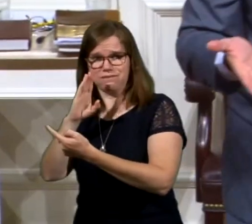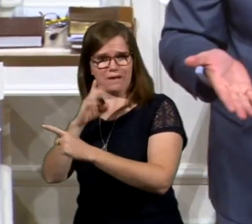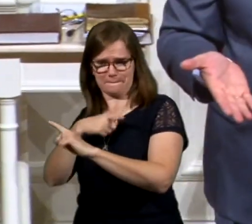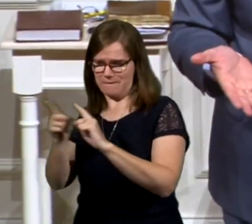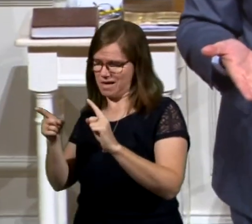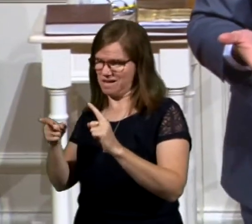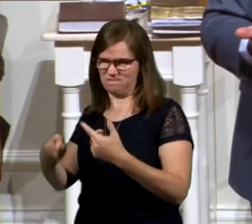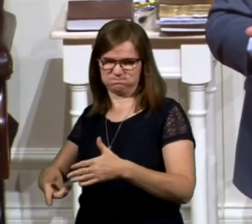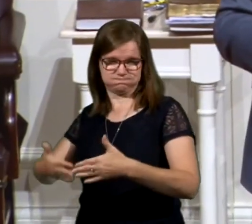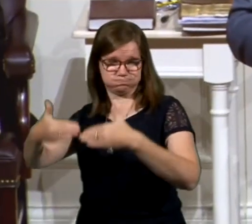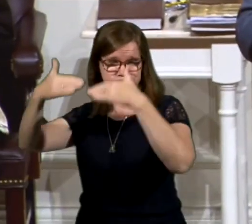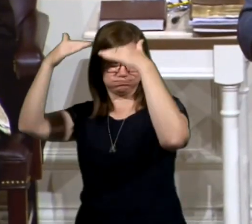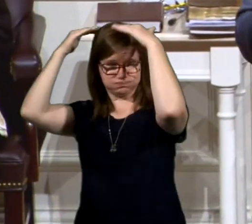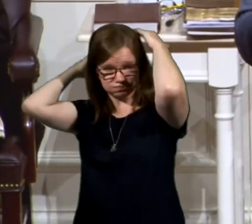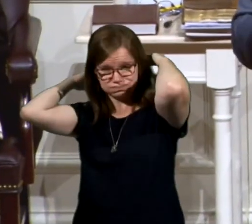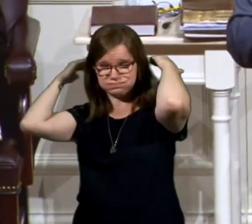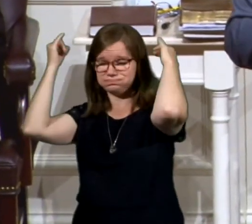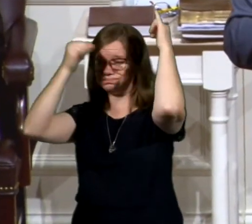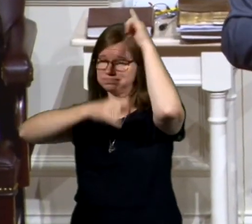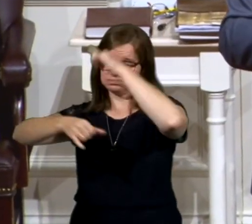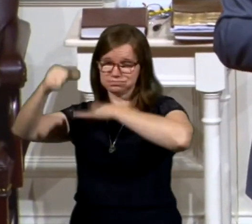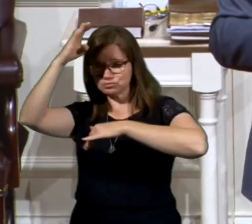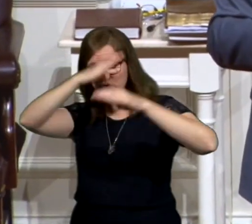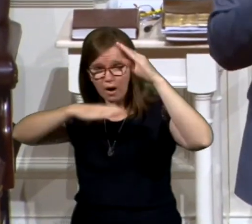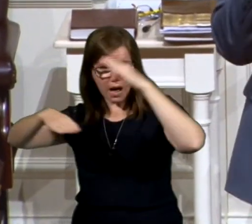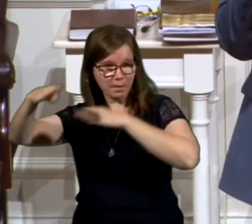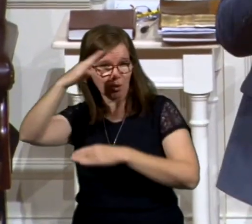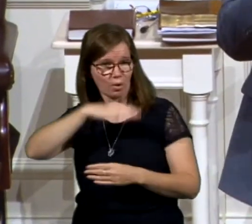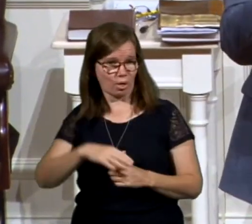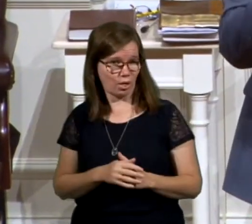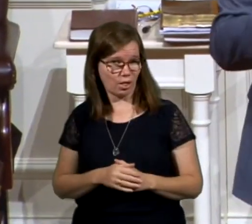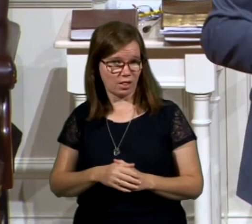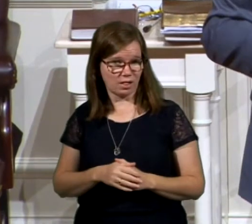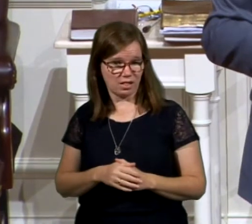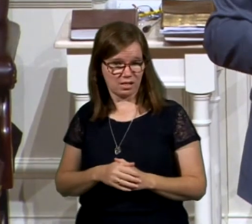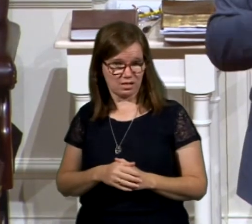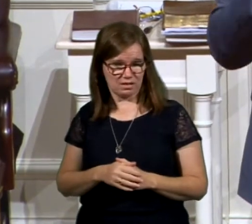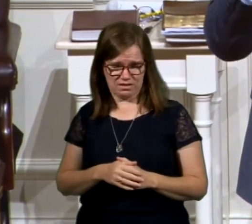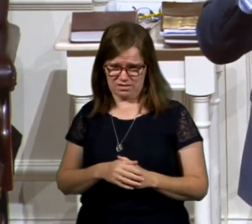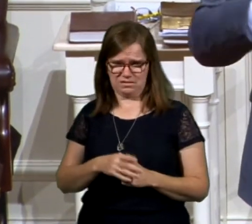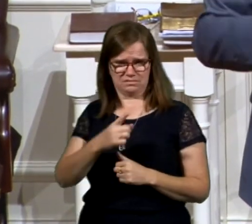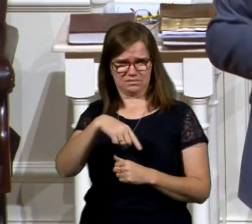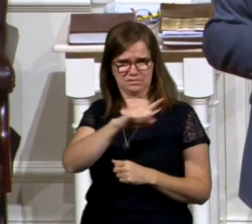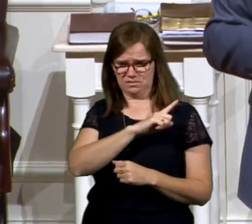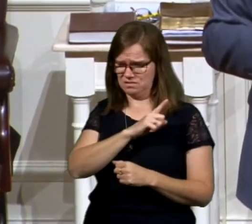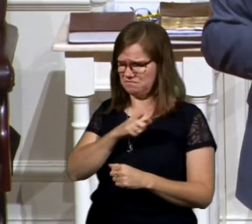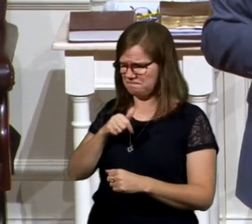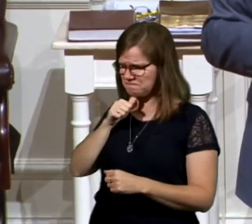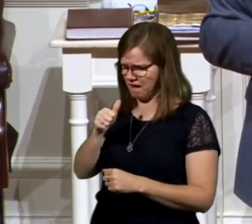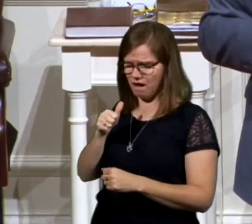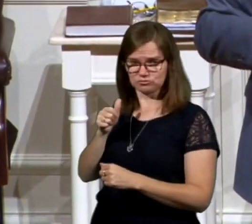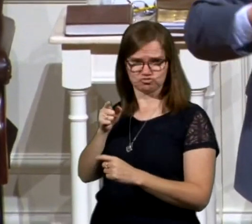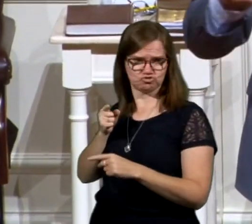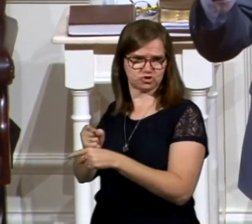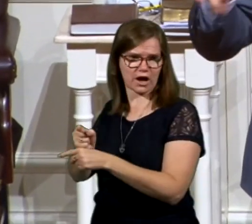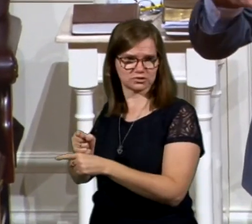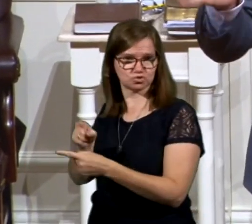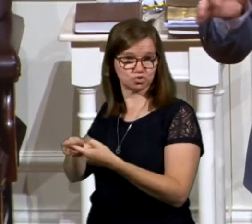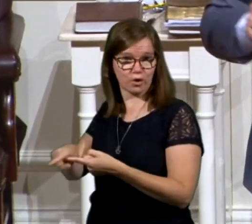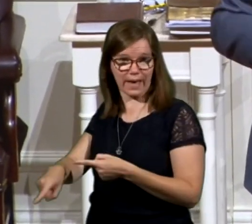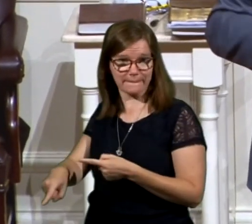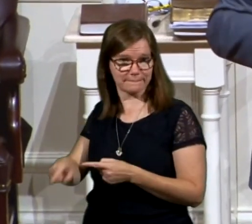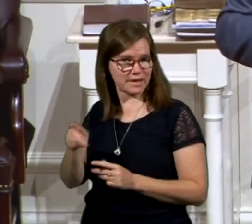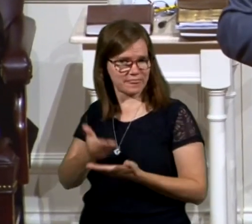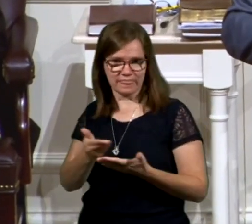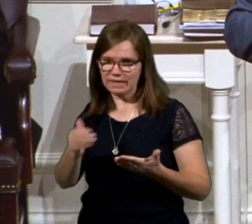his nose. It was troubling. He was treated unjustly, joined the club. Things weren't